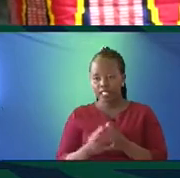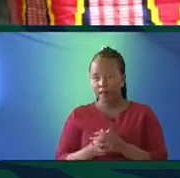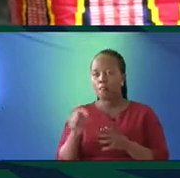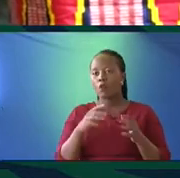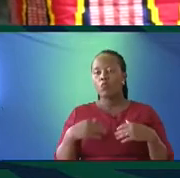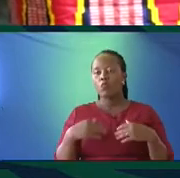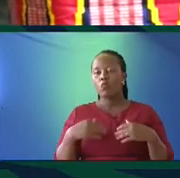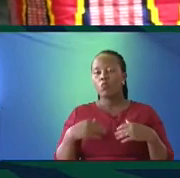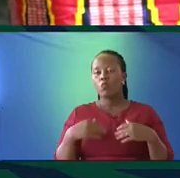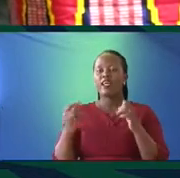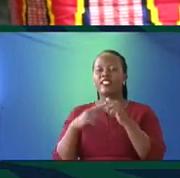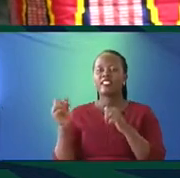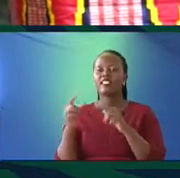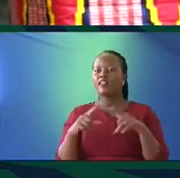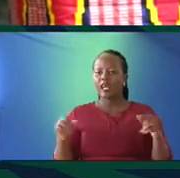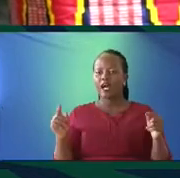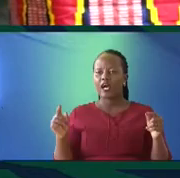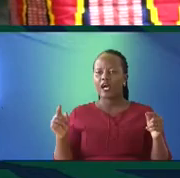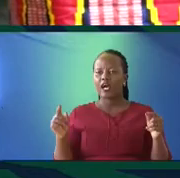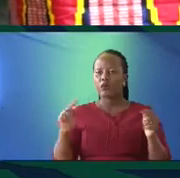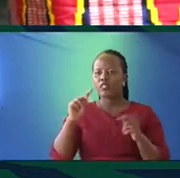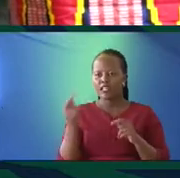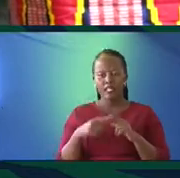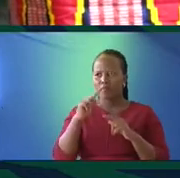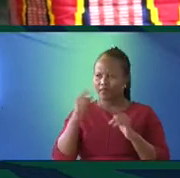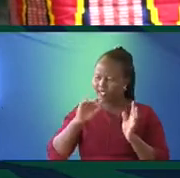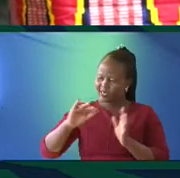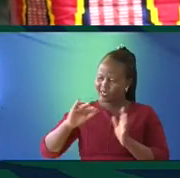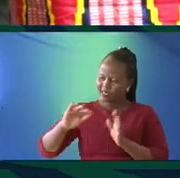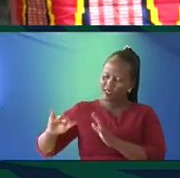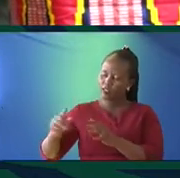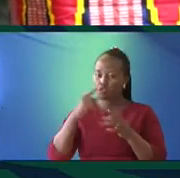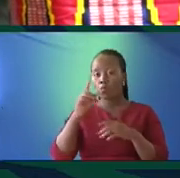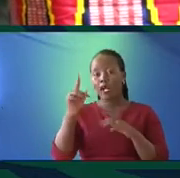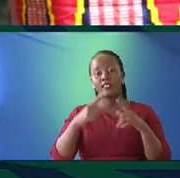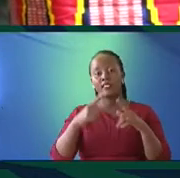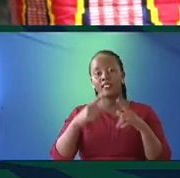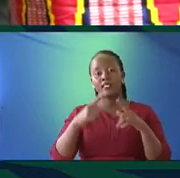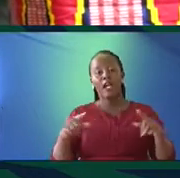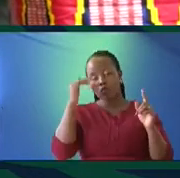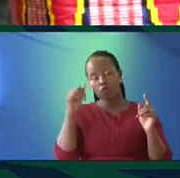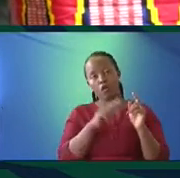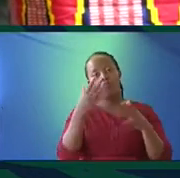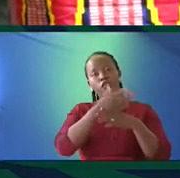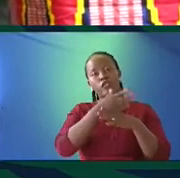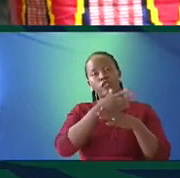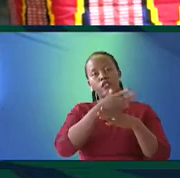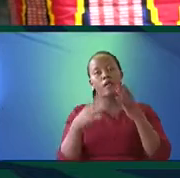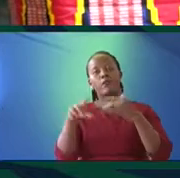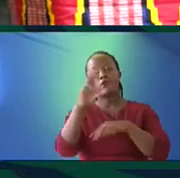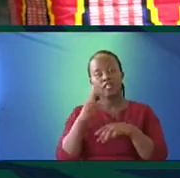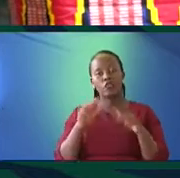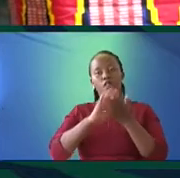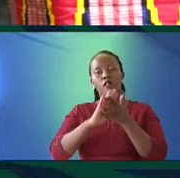you have these 60 beautiful languages of Kenya, but please put them on the side. Let's talk one language so that we can build a nation, so that we